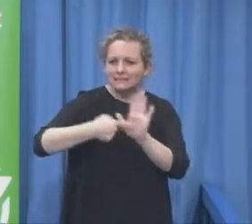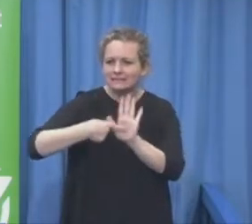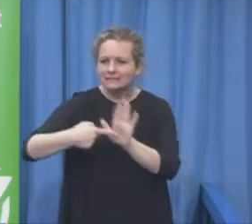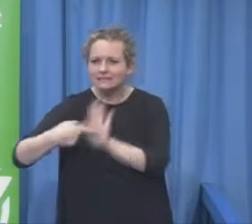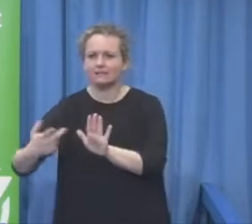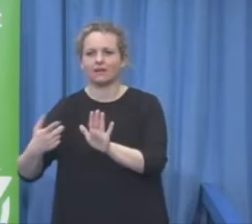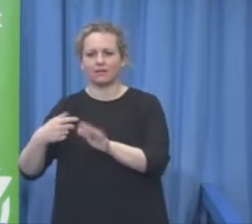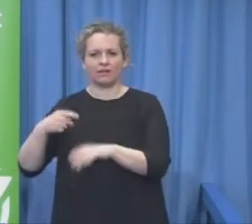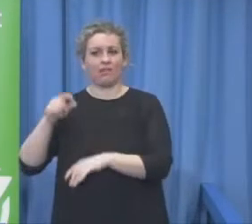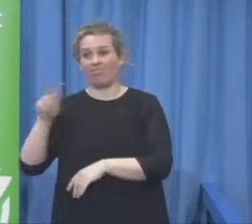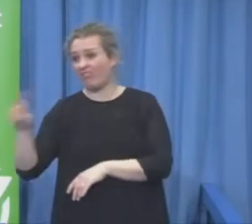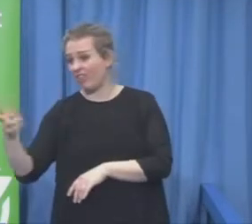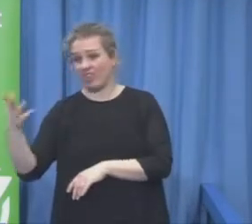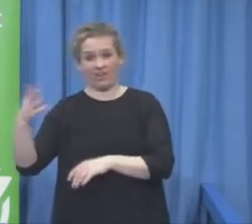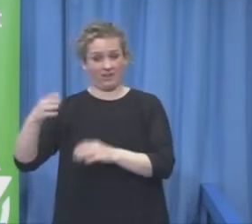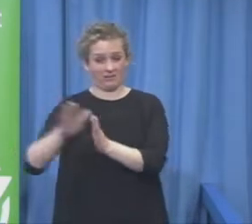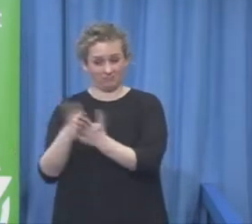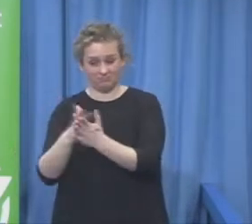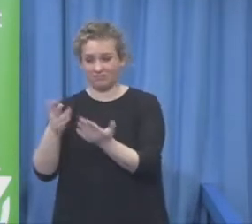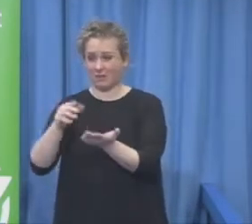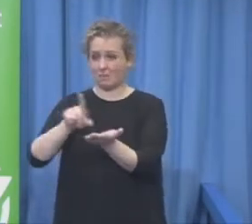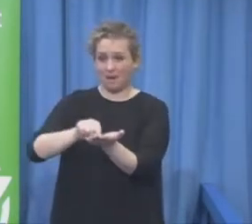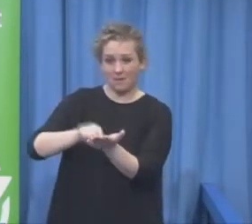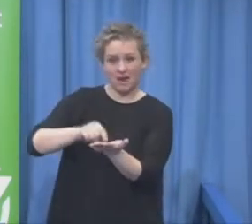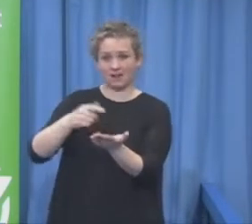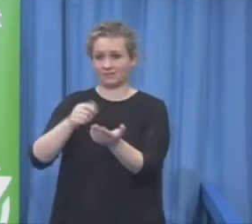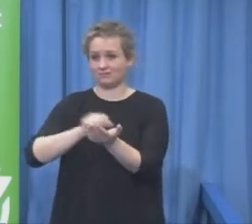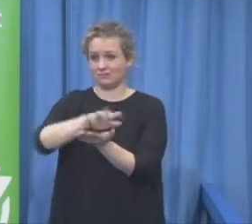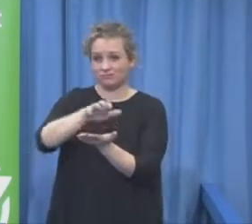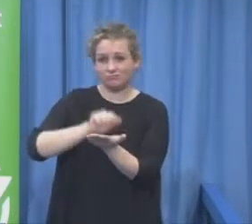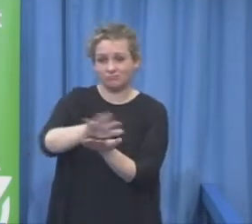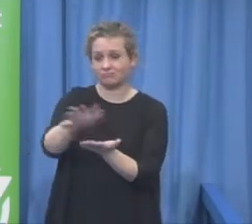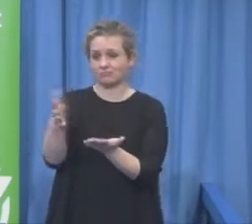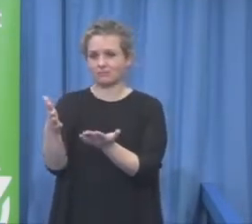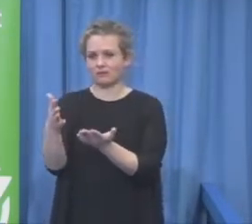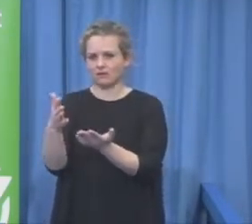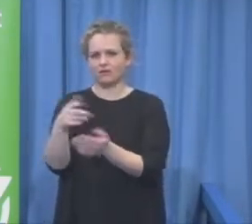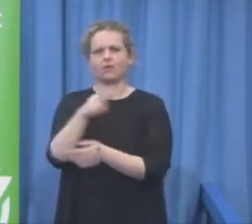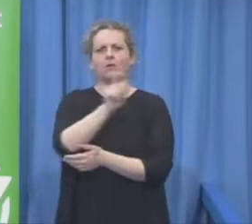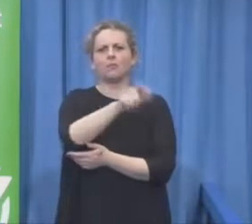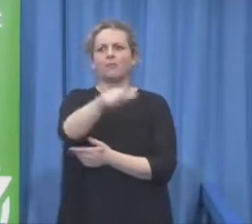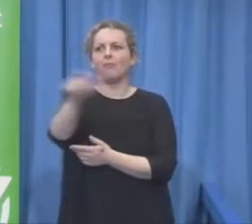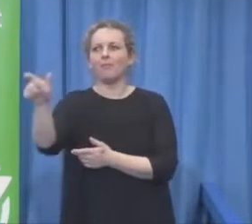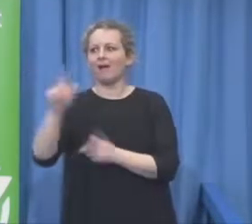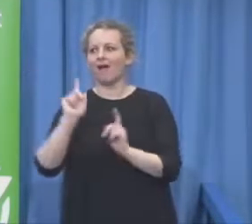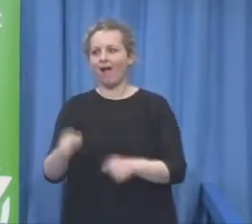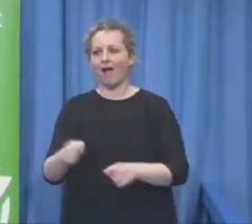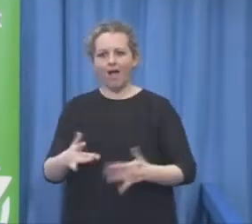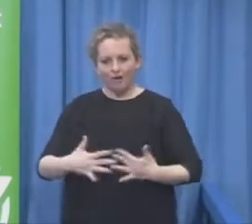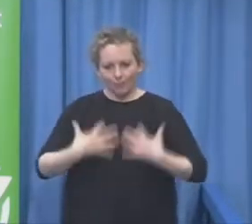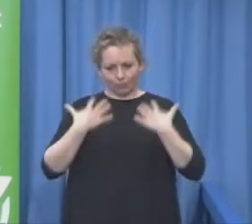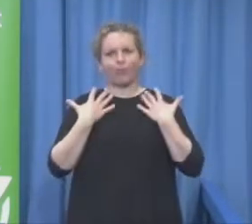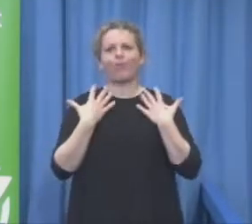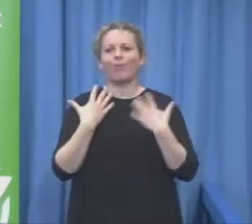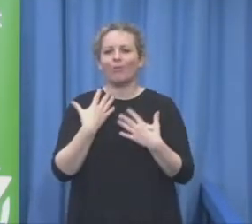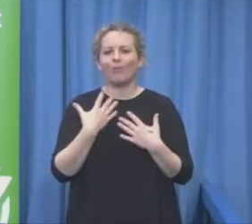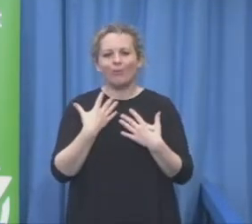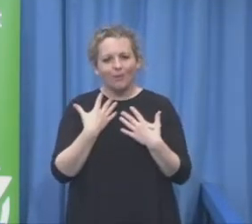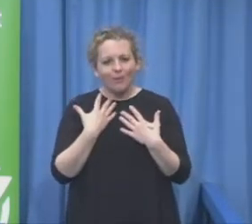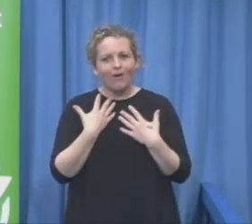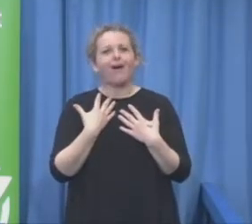your heart on wave I love sixties